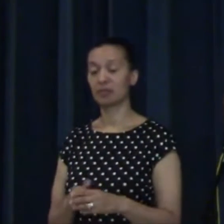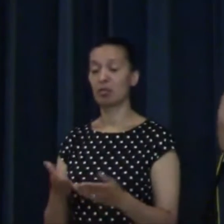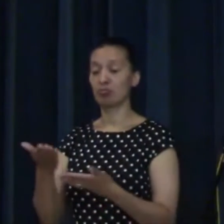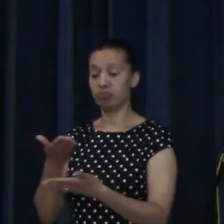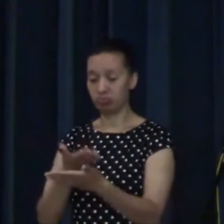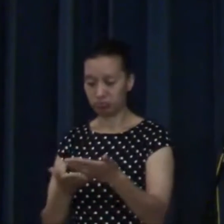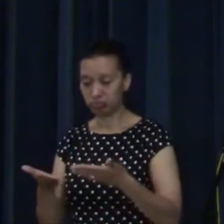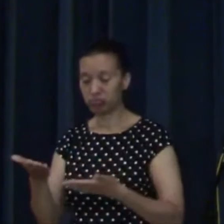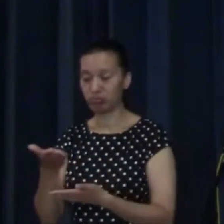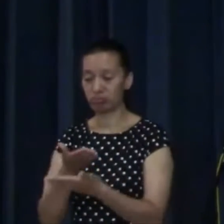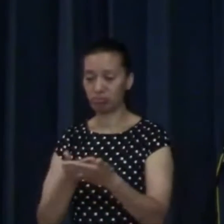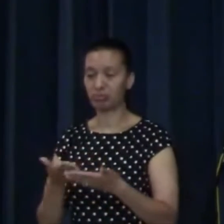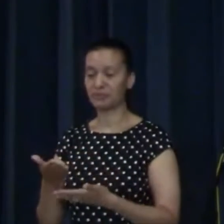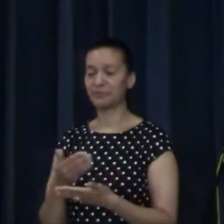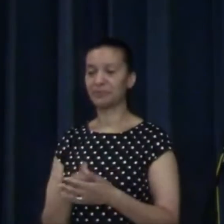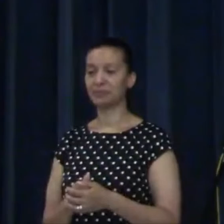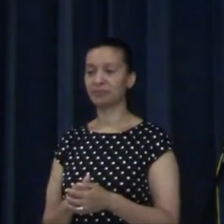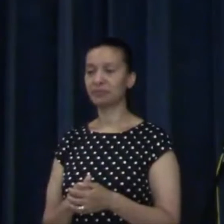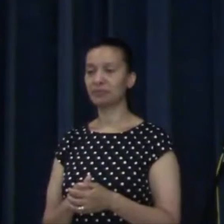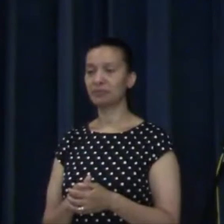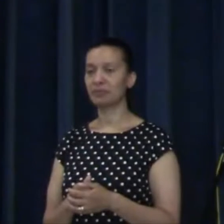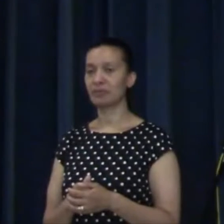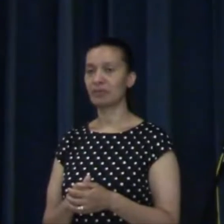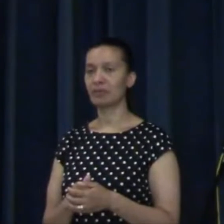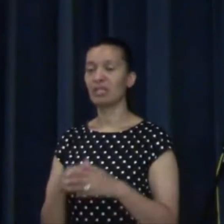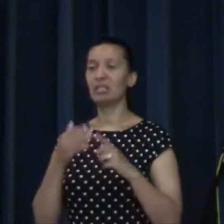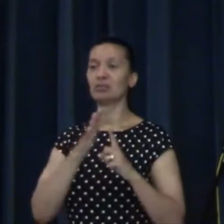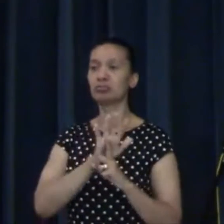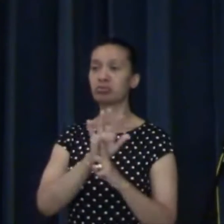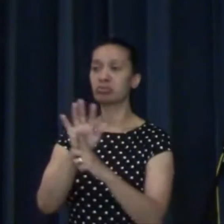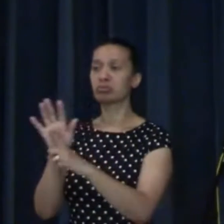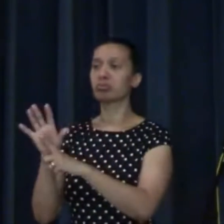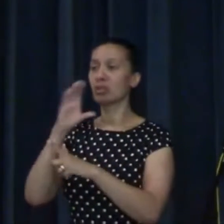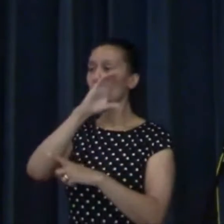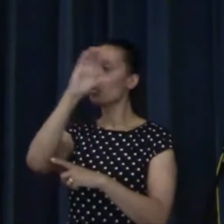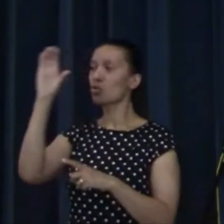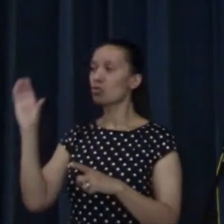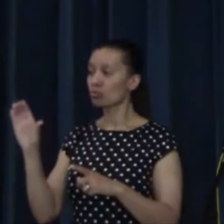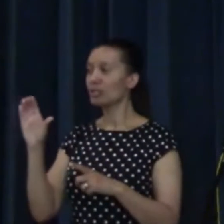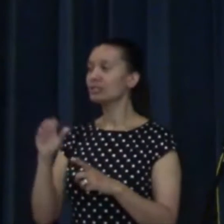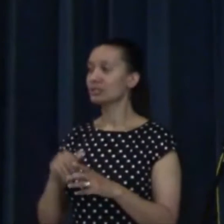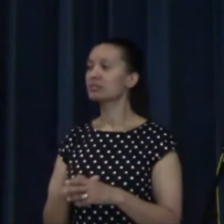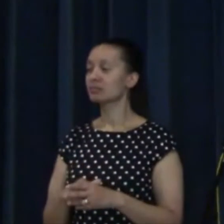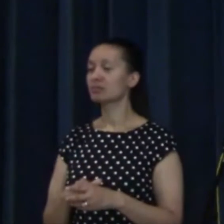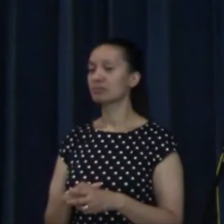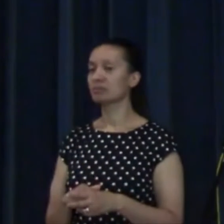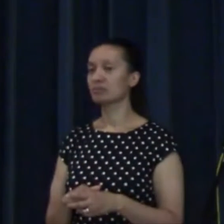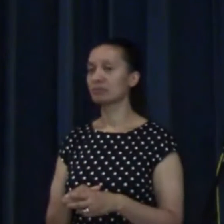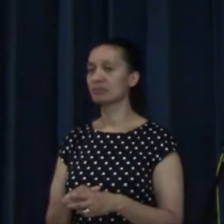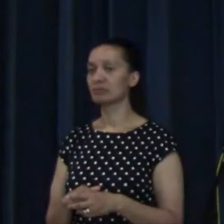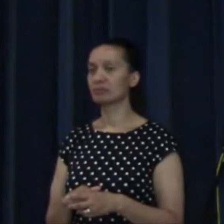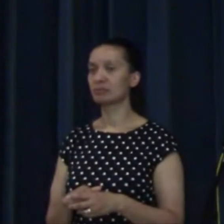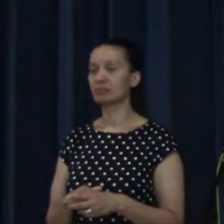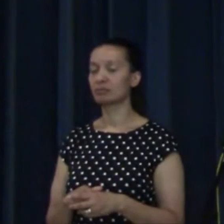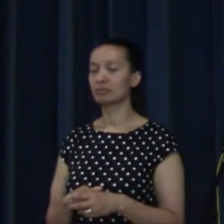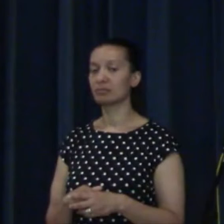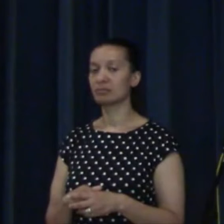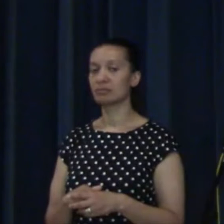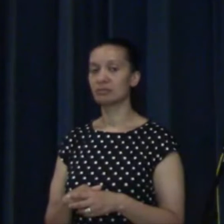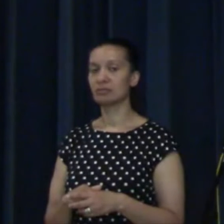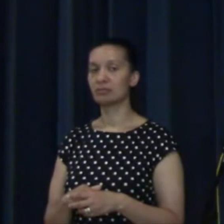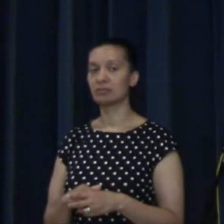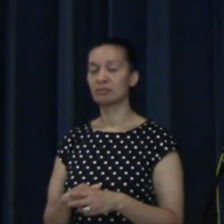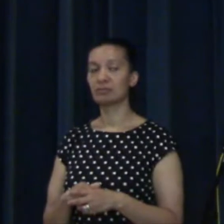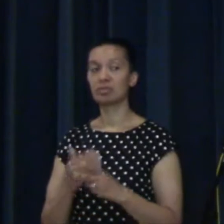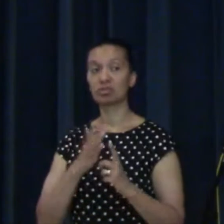It's about being Christ's ambassadors. about being there, about showing Jesus' love